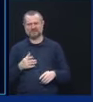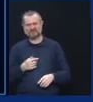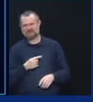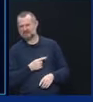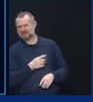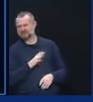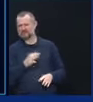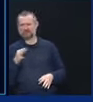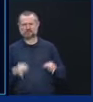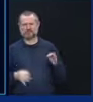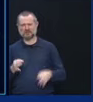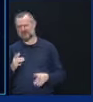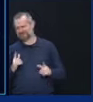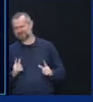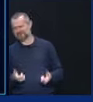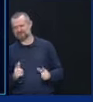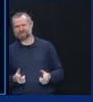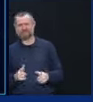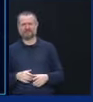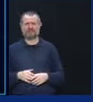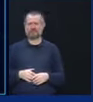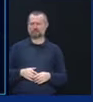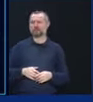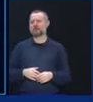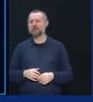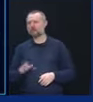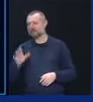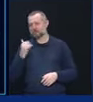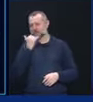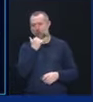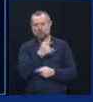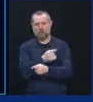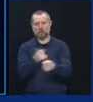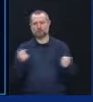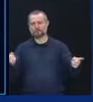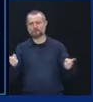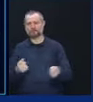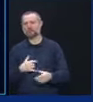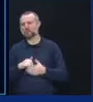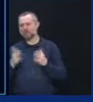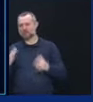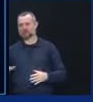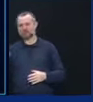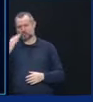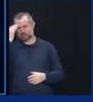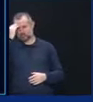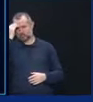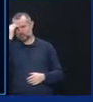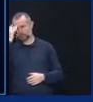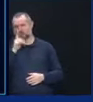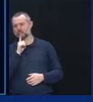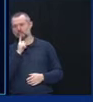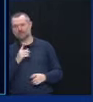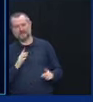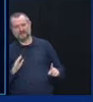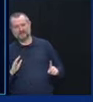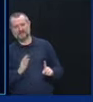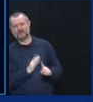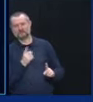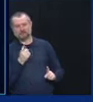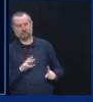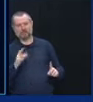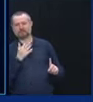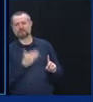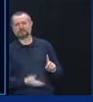And they were wrong, and I want New Yorkers to know who their doctor is on the state